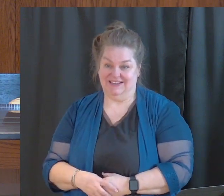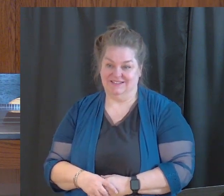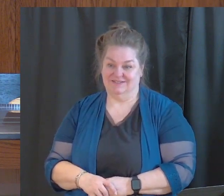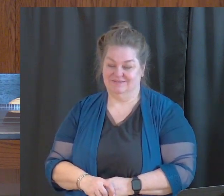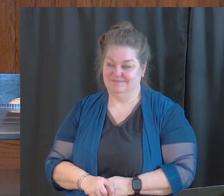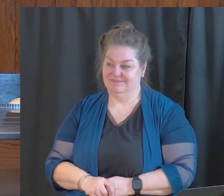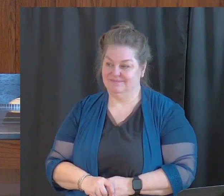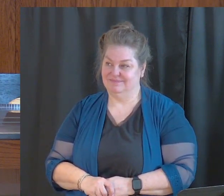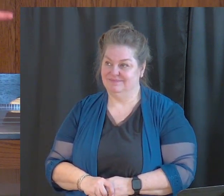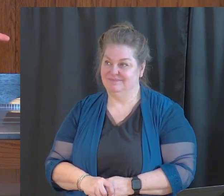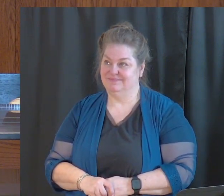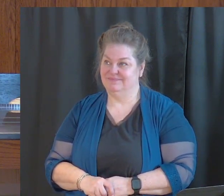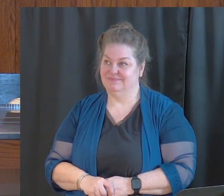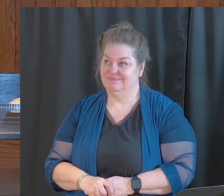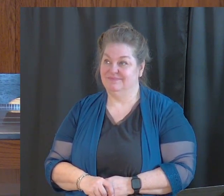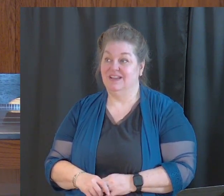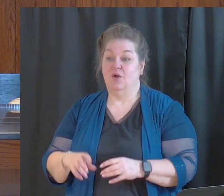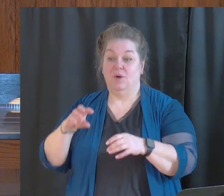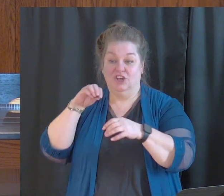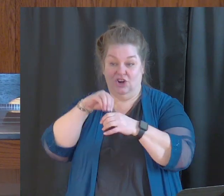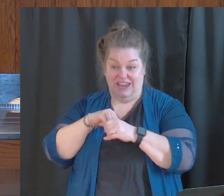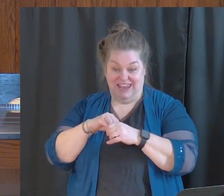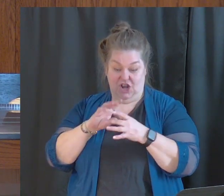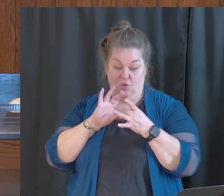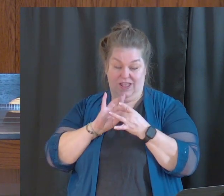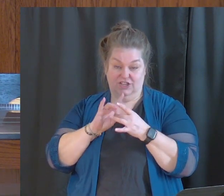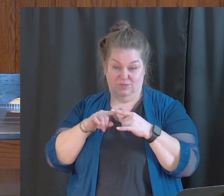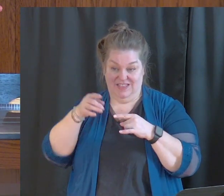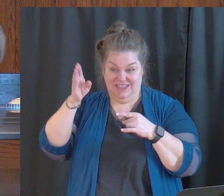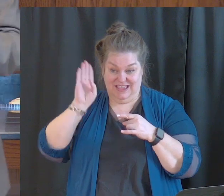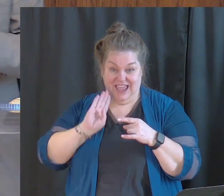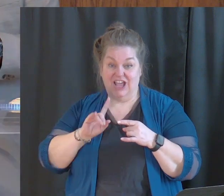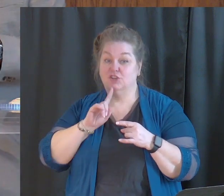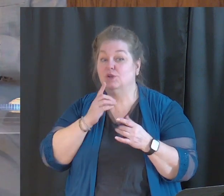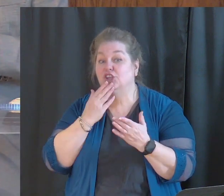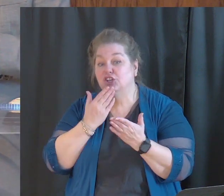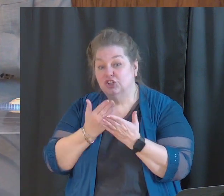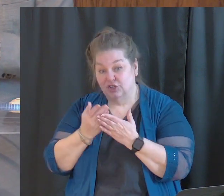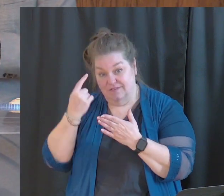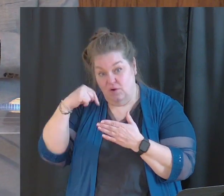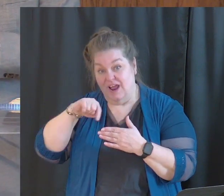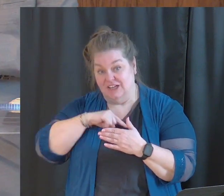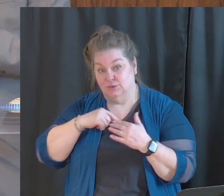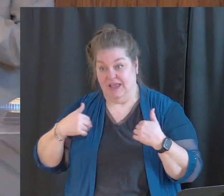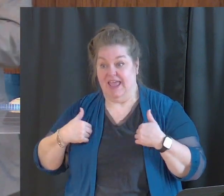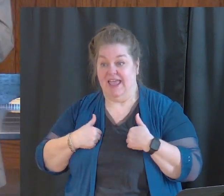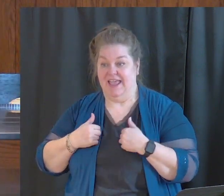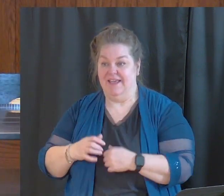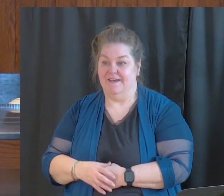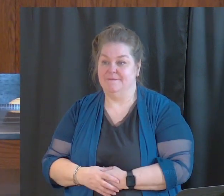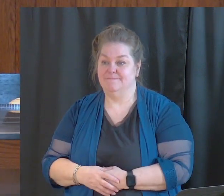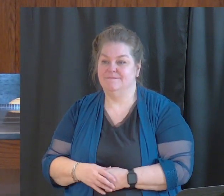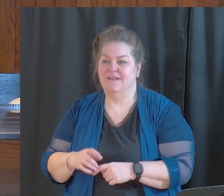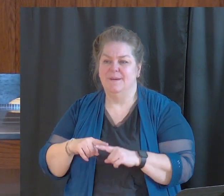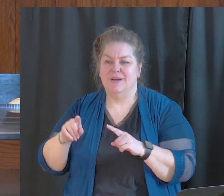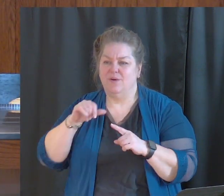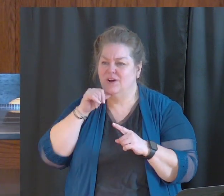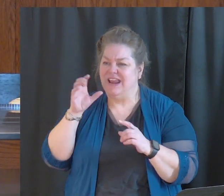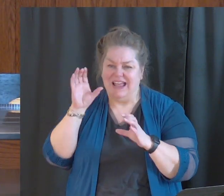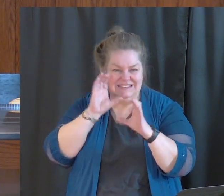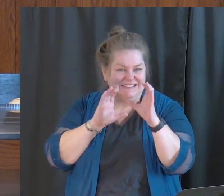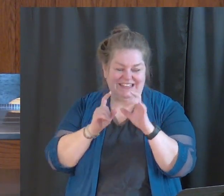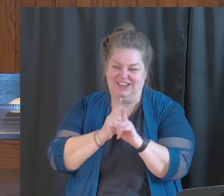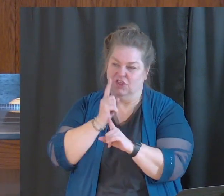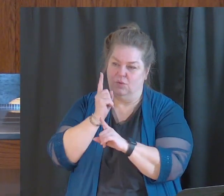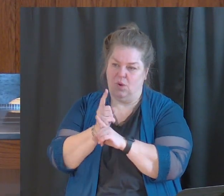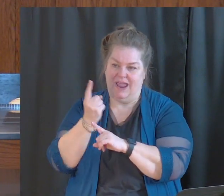It's an idol that when we're in our relationship with God really is good to have. But we're not seeking the right one